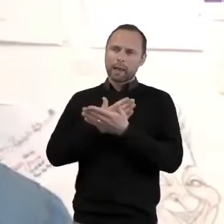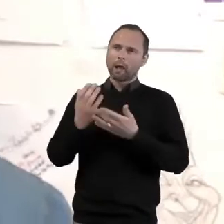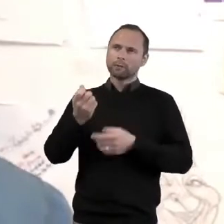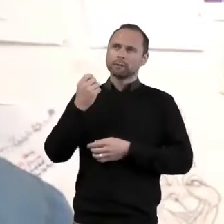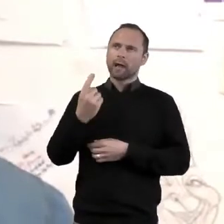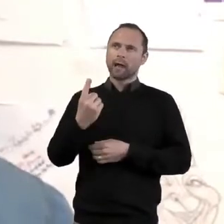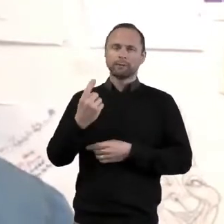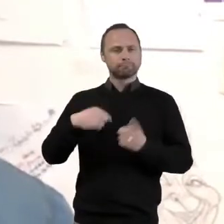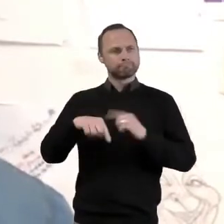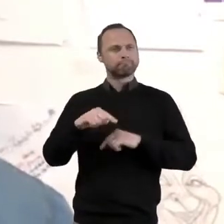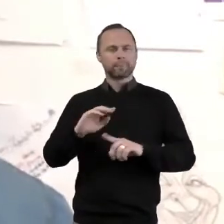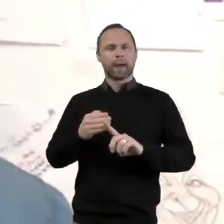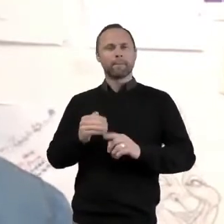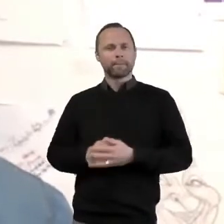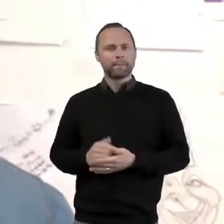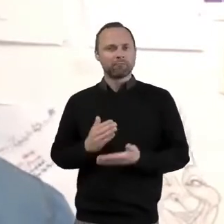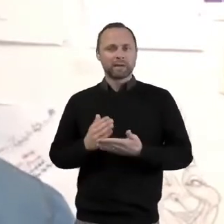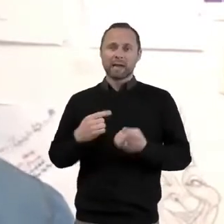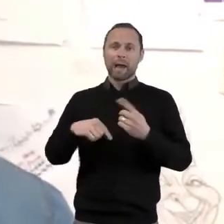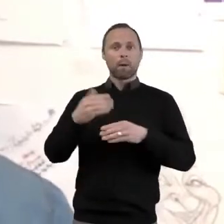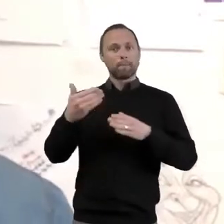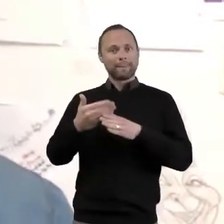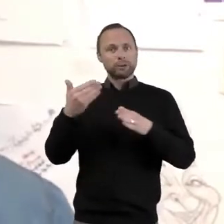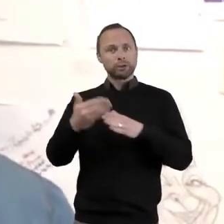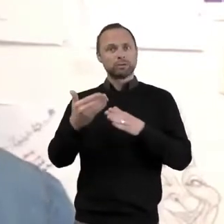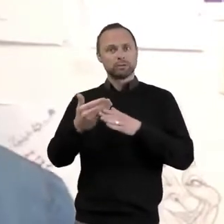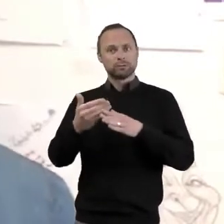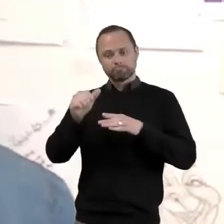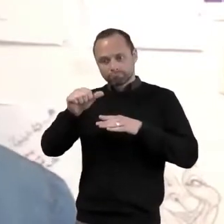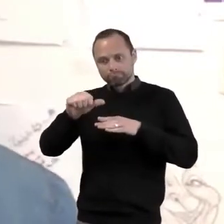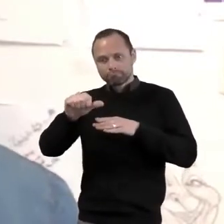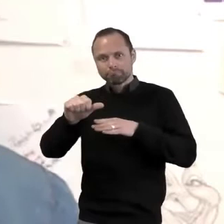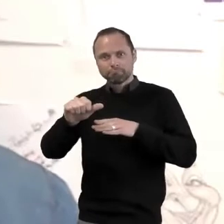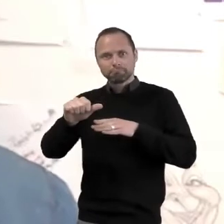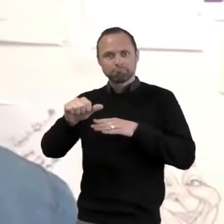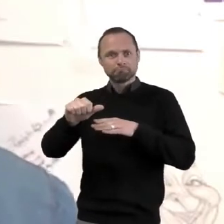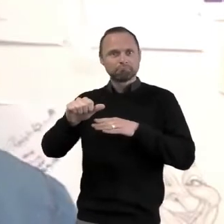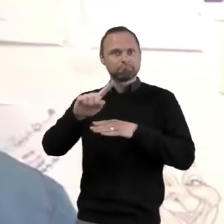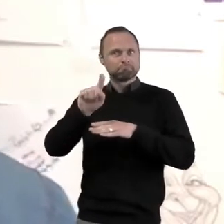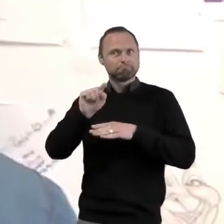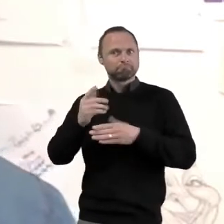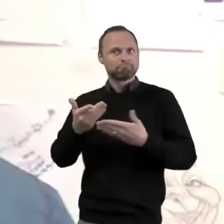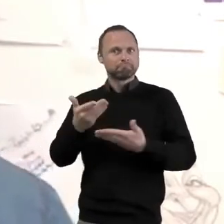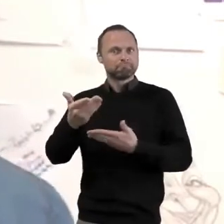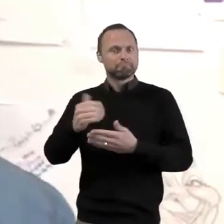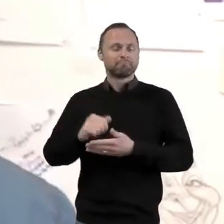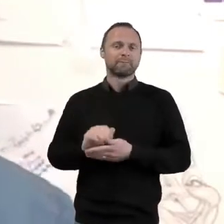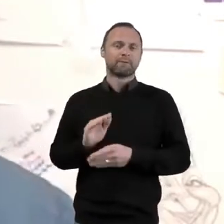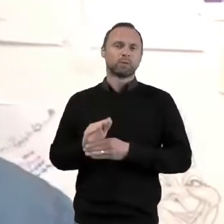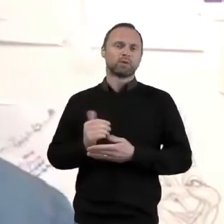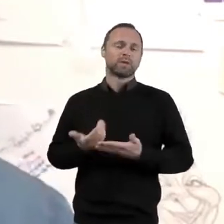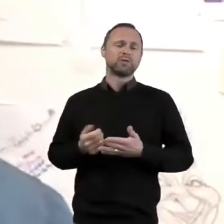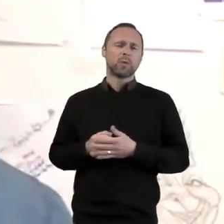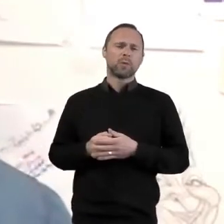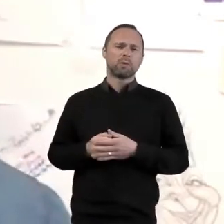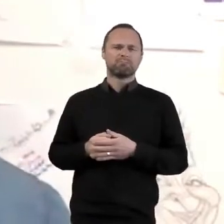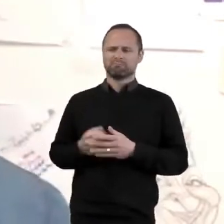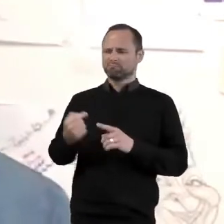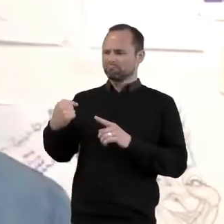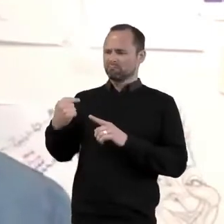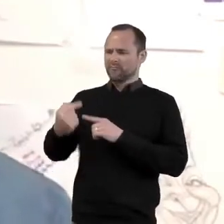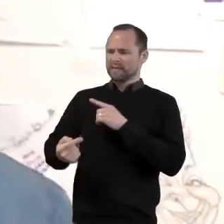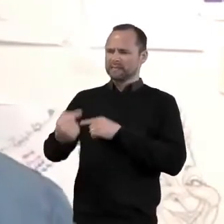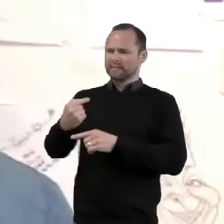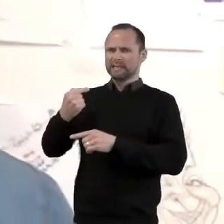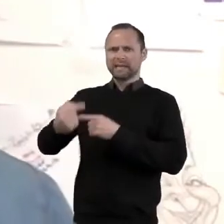the mission that lies ahead for us. And this year has not been easy. This year and the previous year has taken its